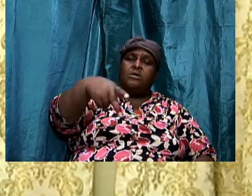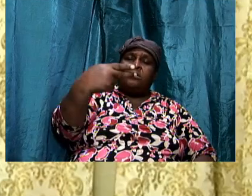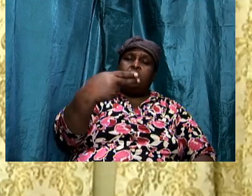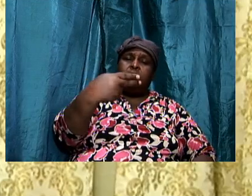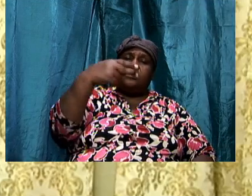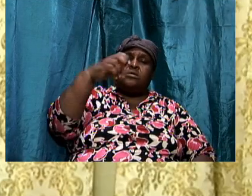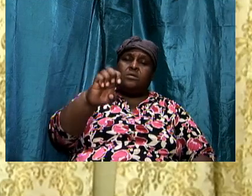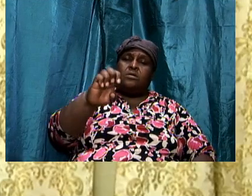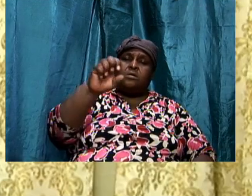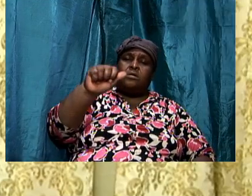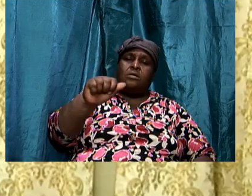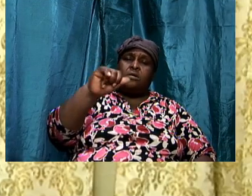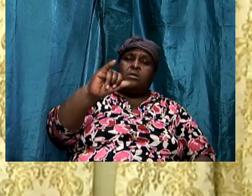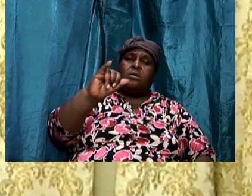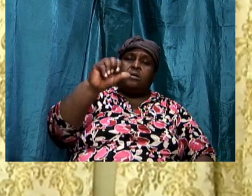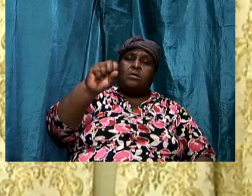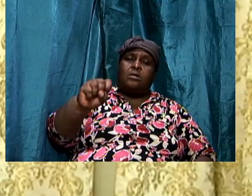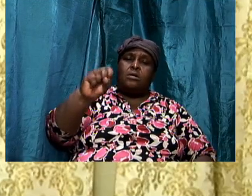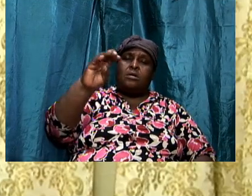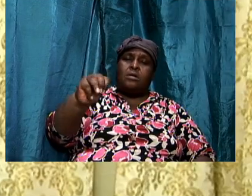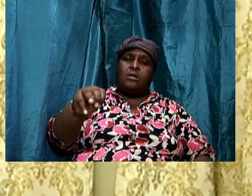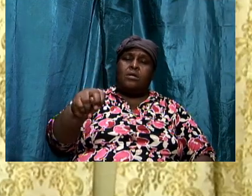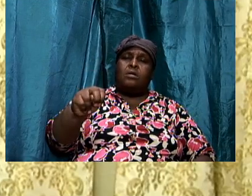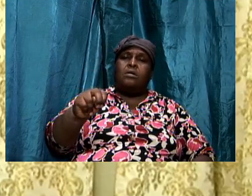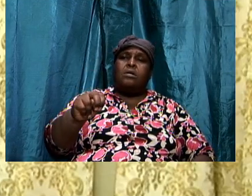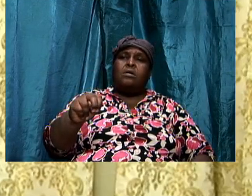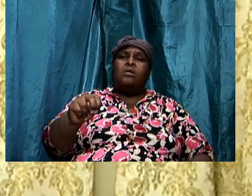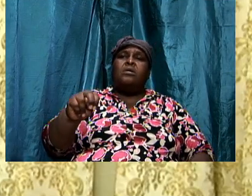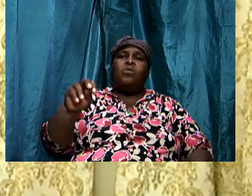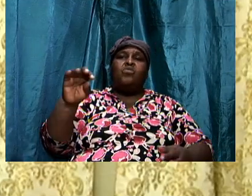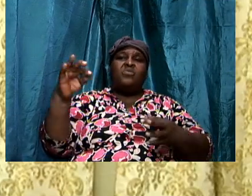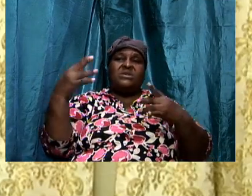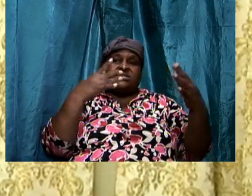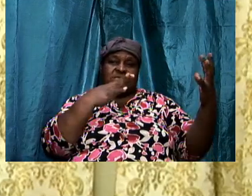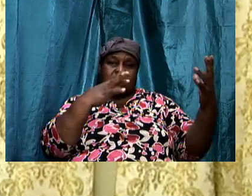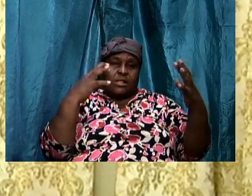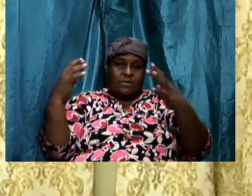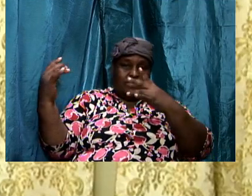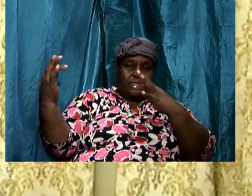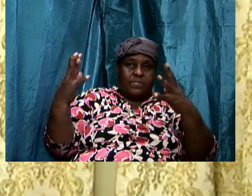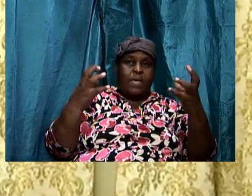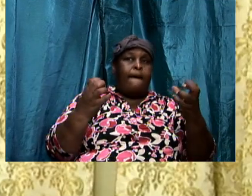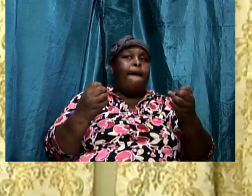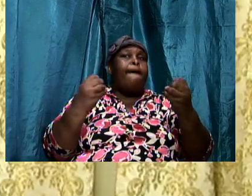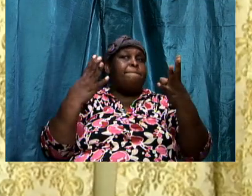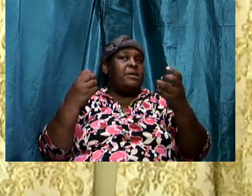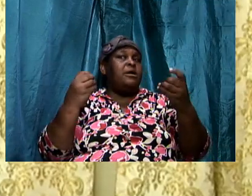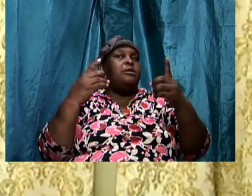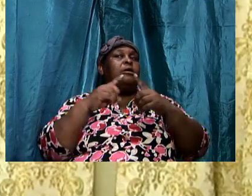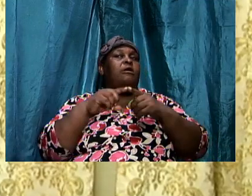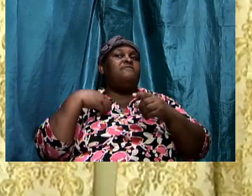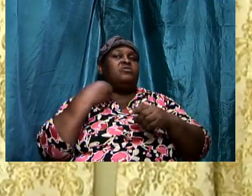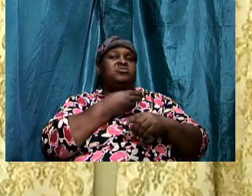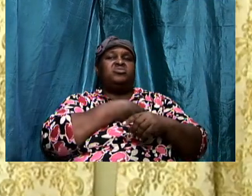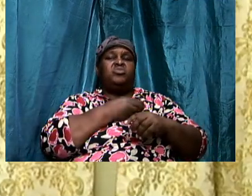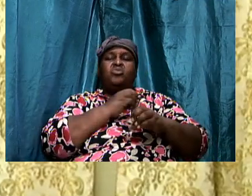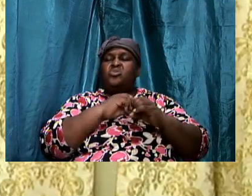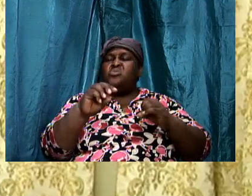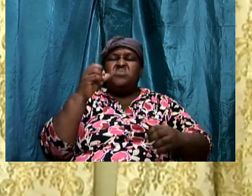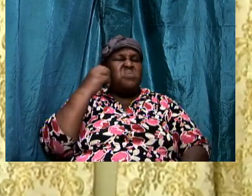for we wrestle not but you see that word wrestle many of us don't even